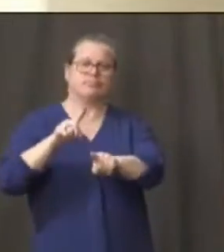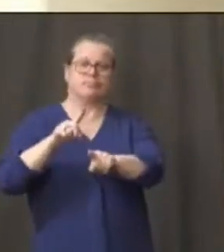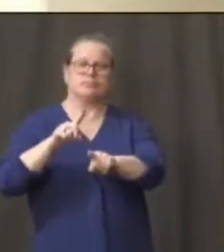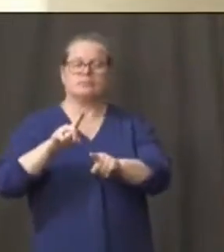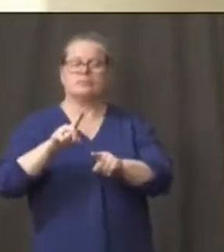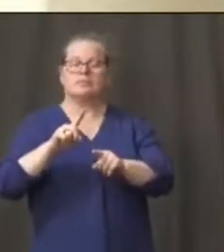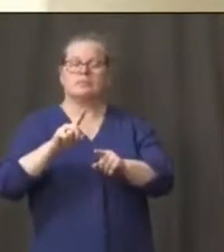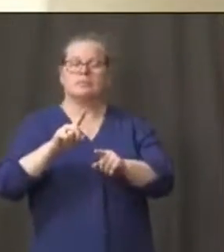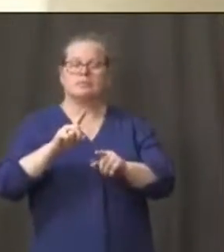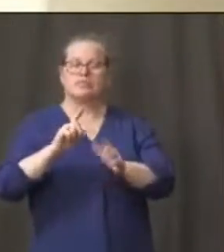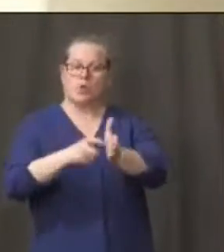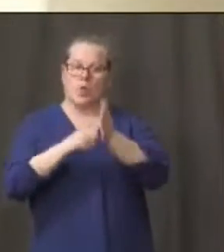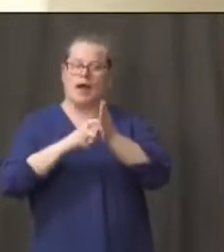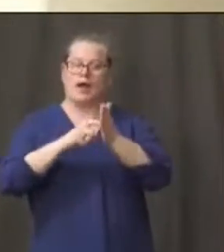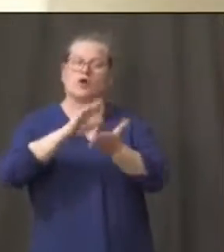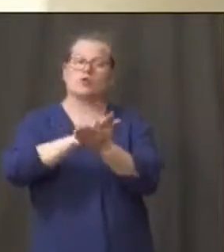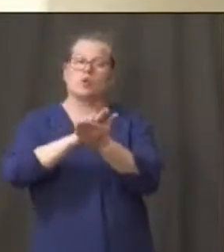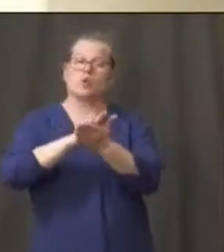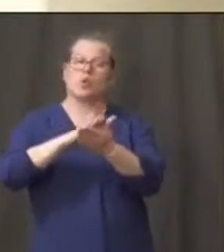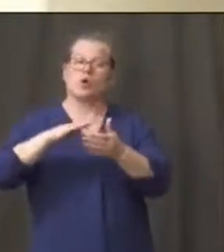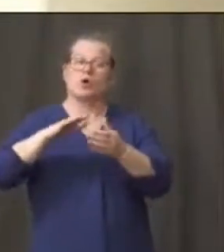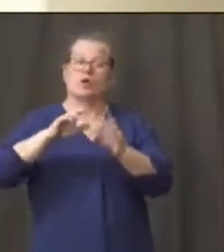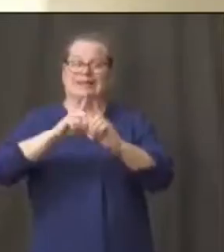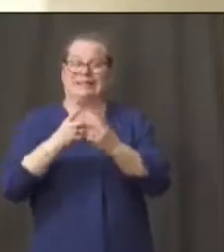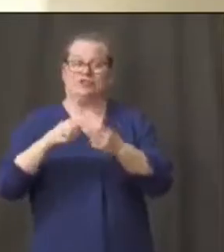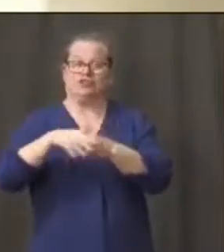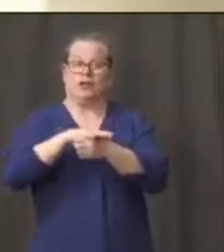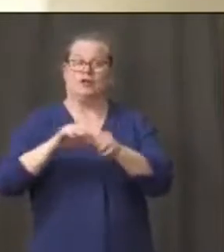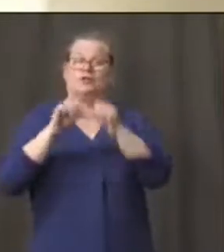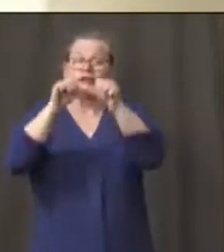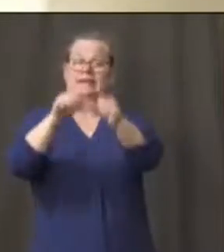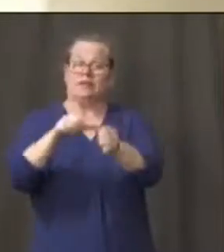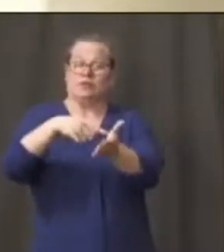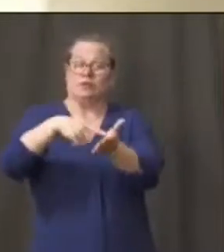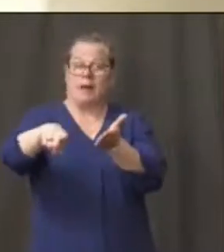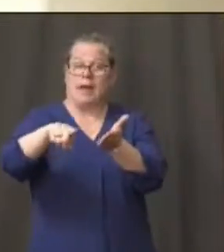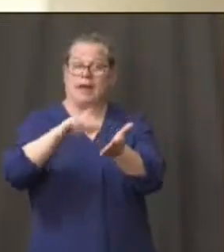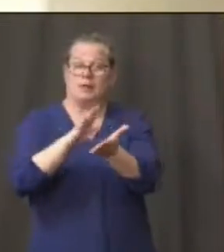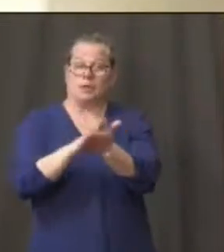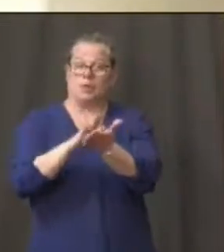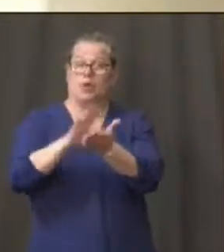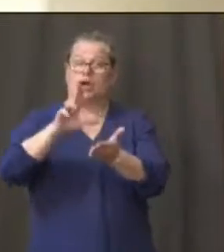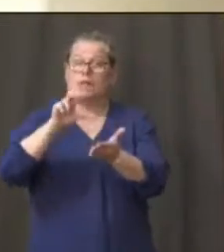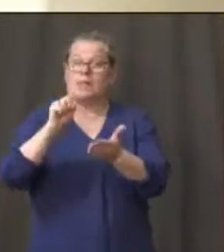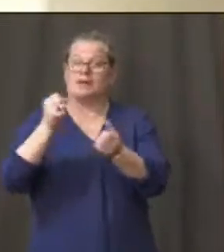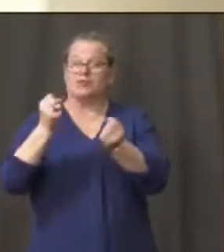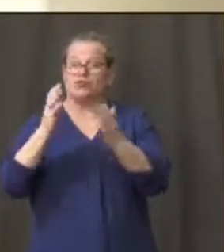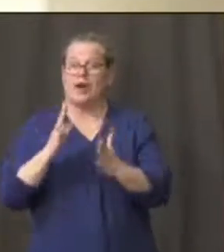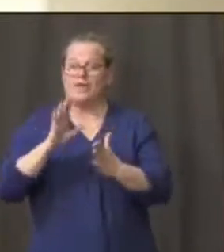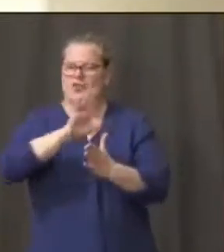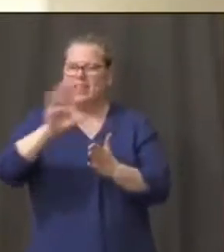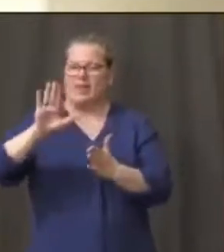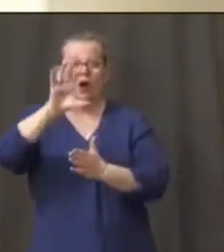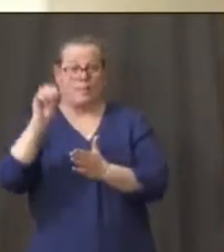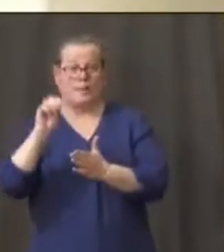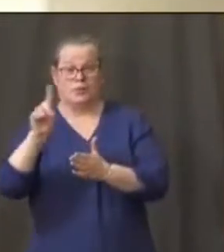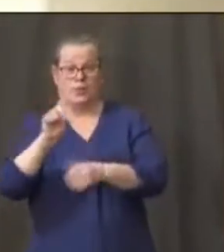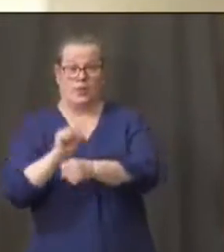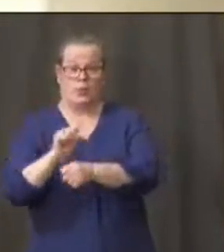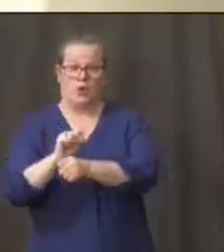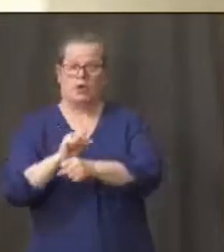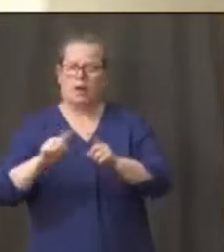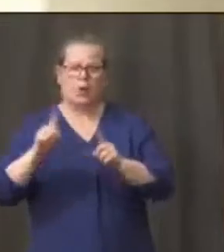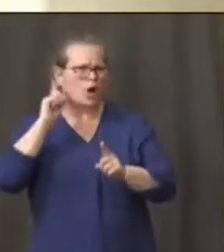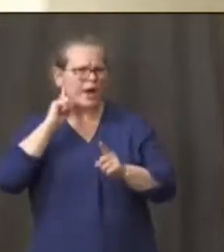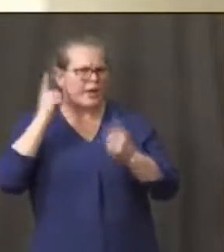paying uh bus drivers and the private companies they work for uh but we're hearing instances in Stanford